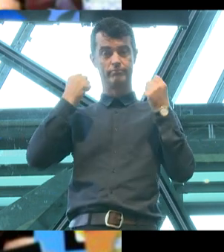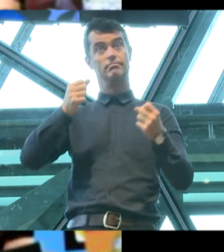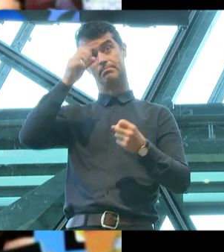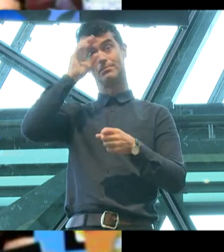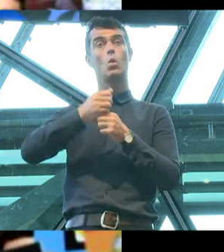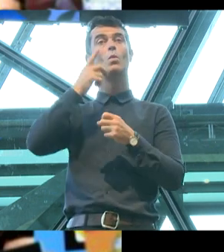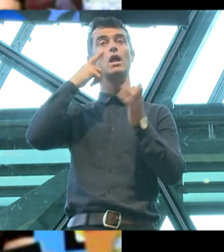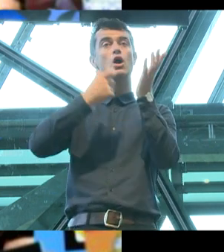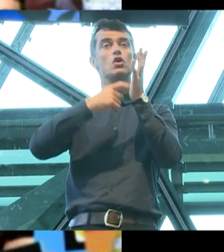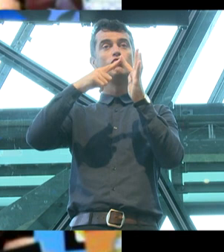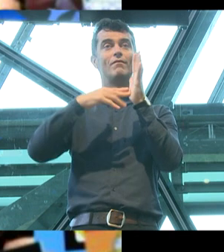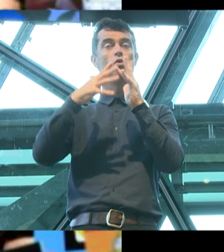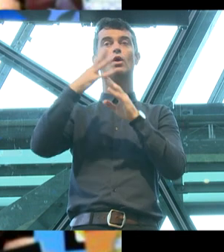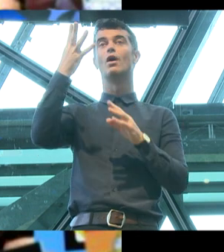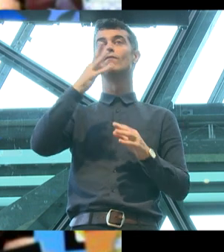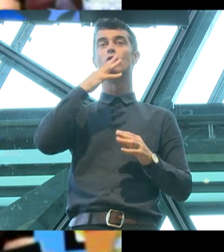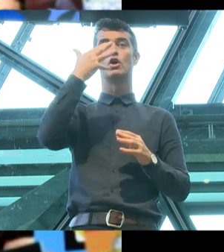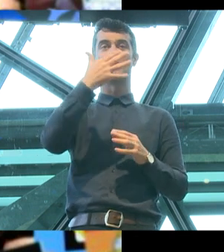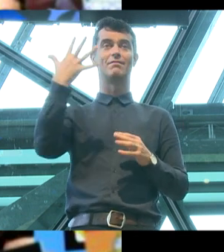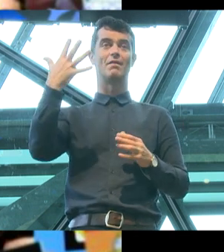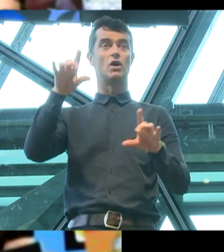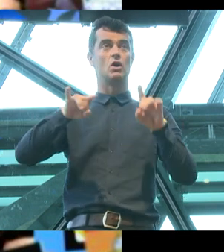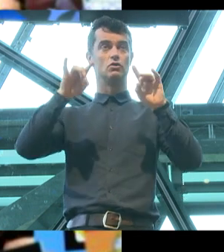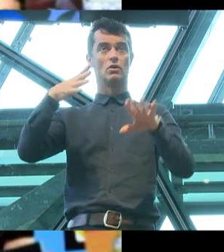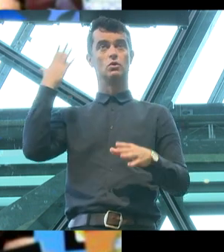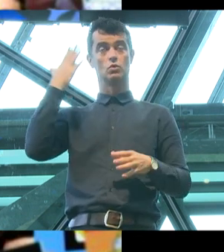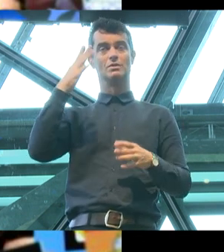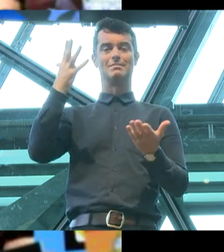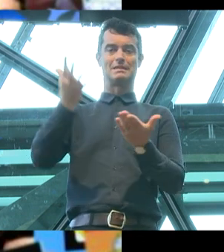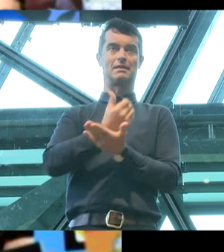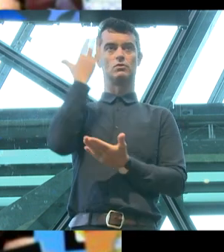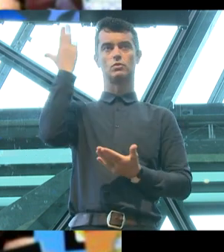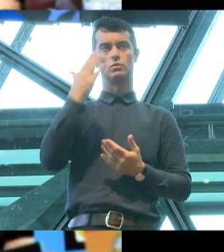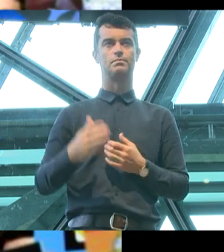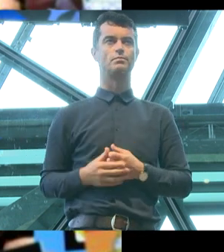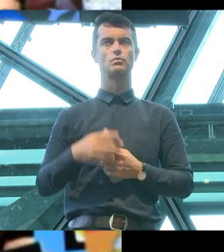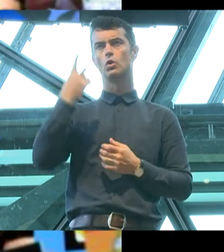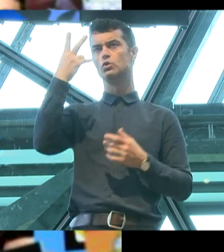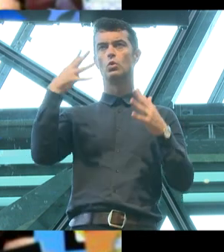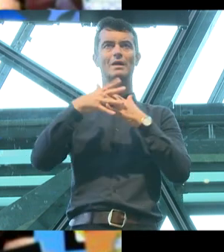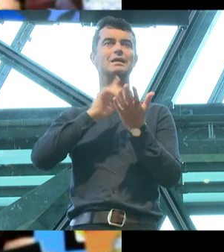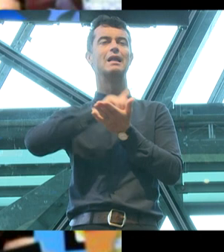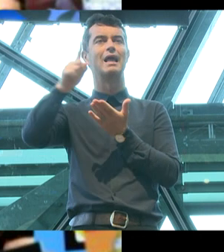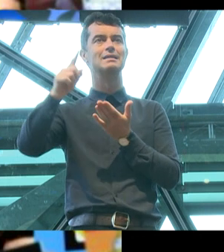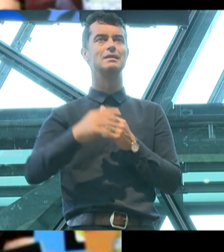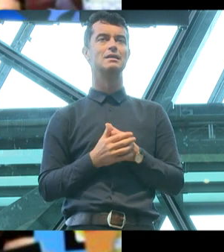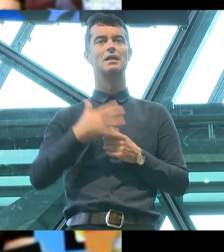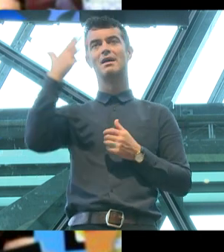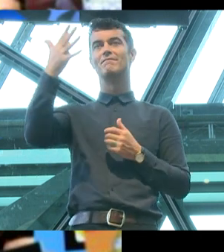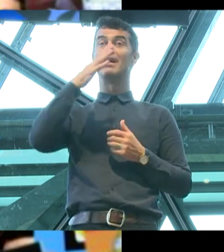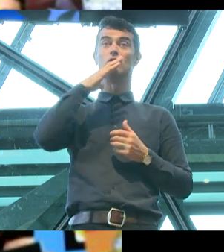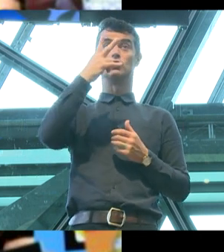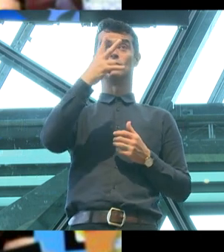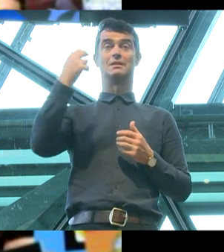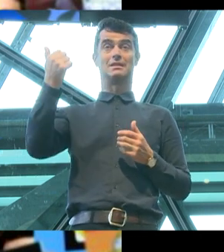review was announced, 495 Australian schools were safe schools. A couple of weeks later, that number was 526.